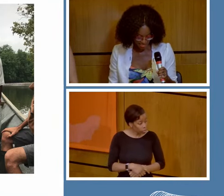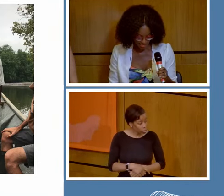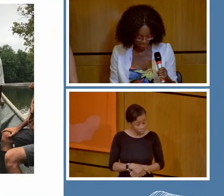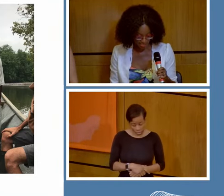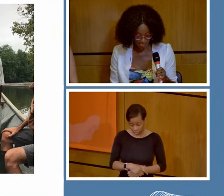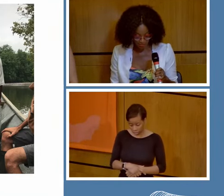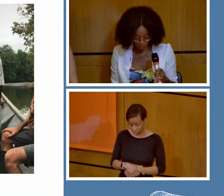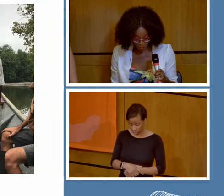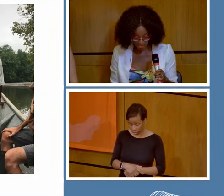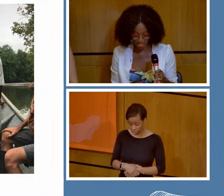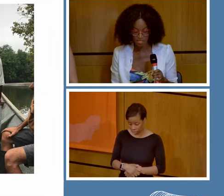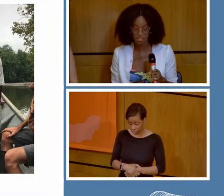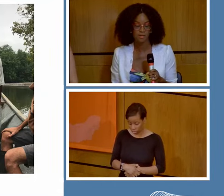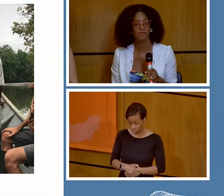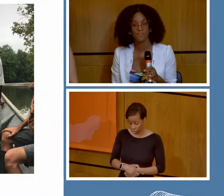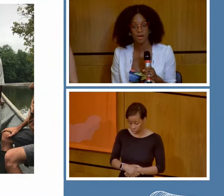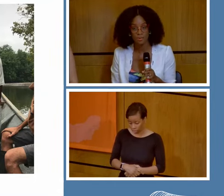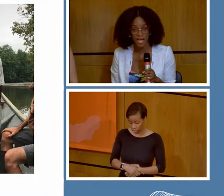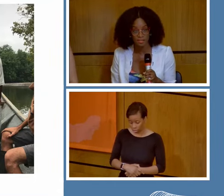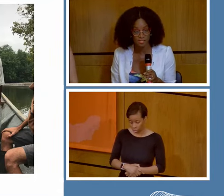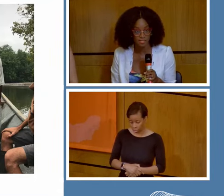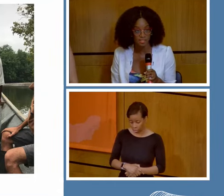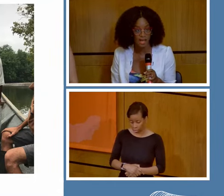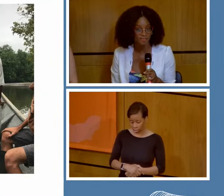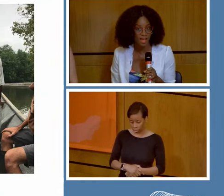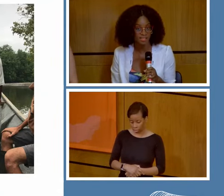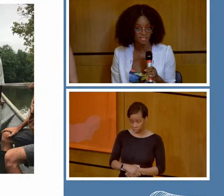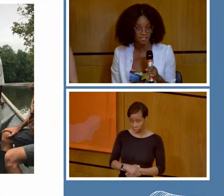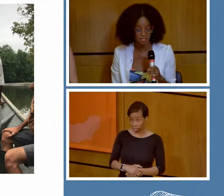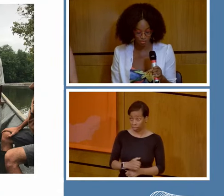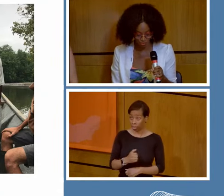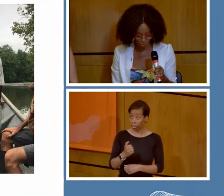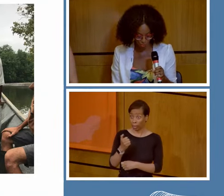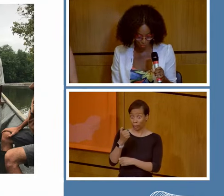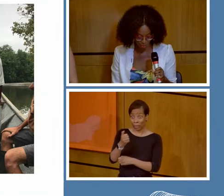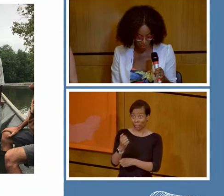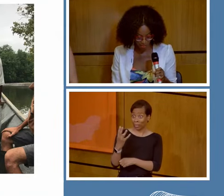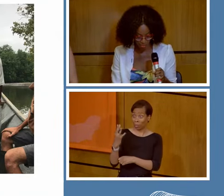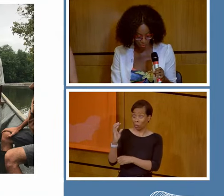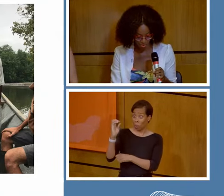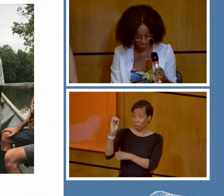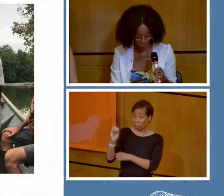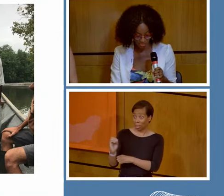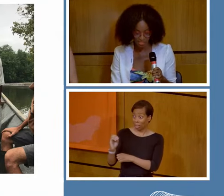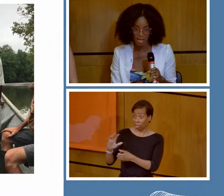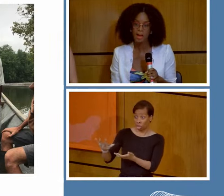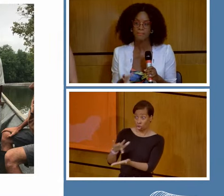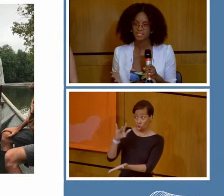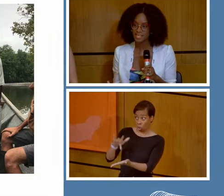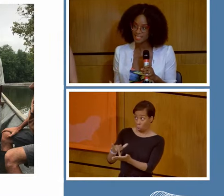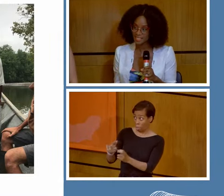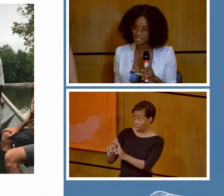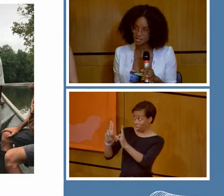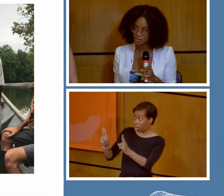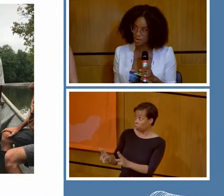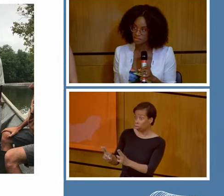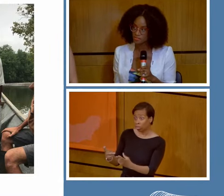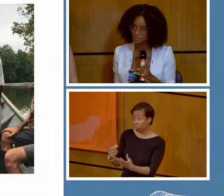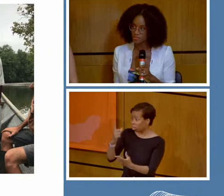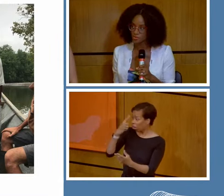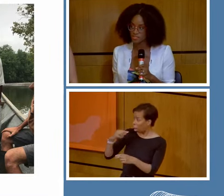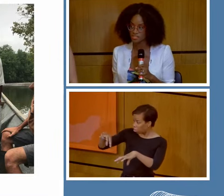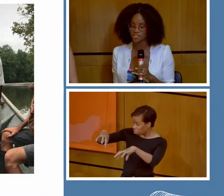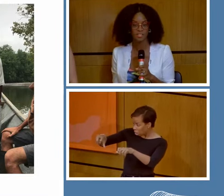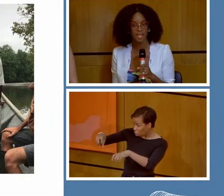And 64% of urban houses have access to public water services. But sadly, in some